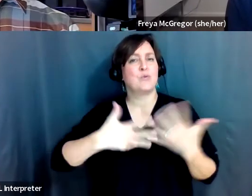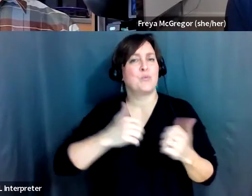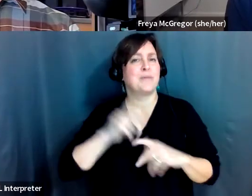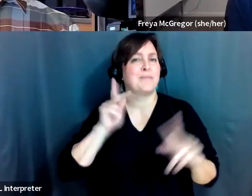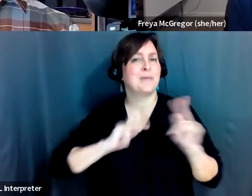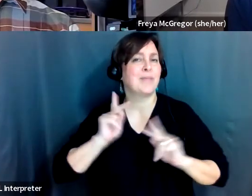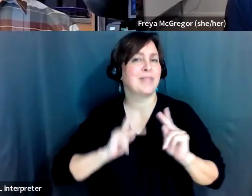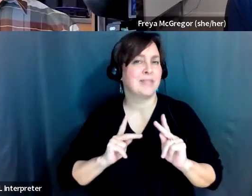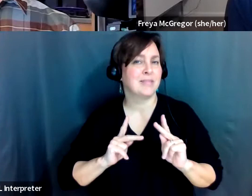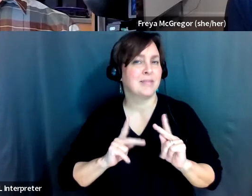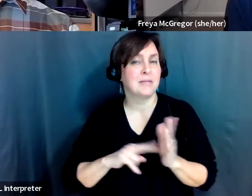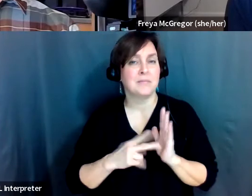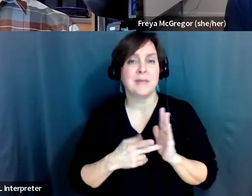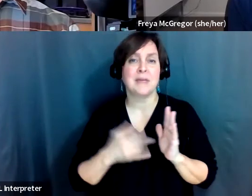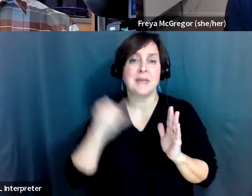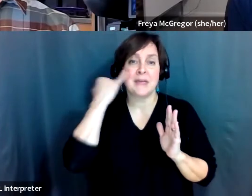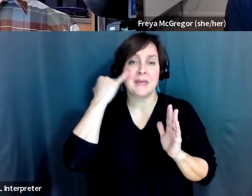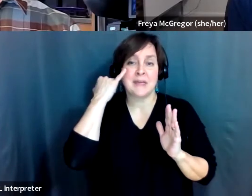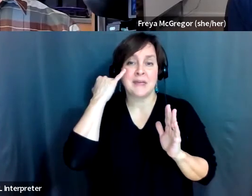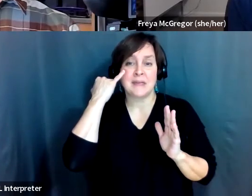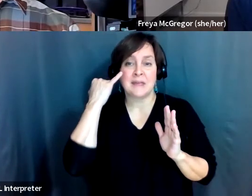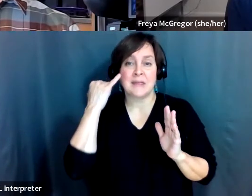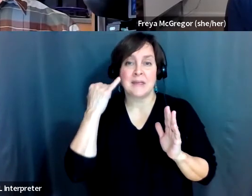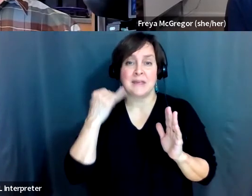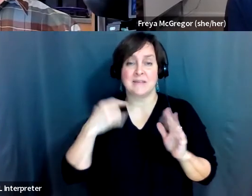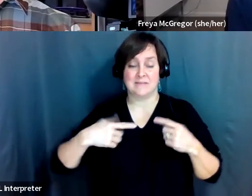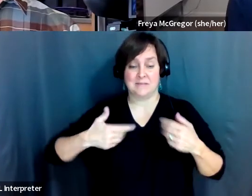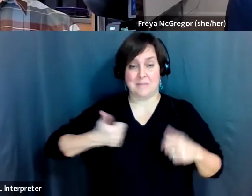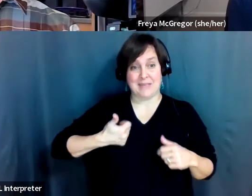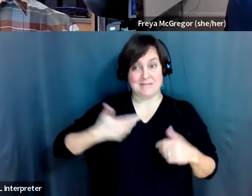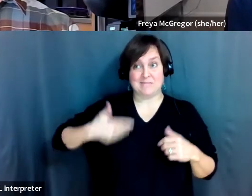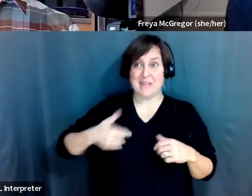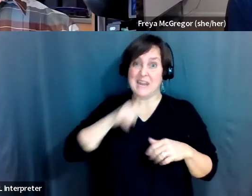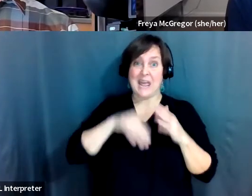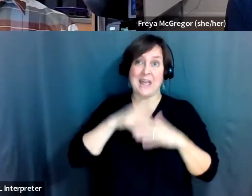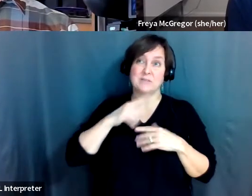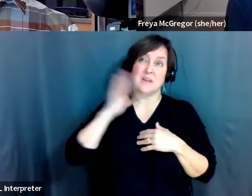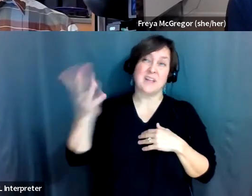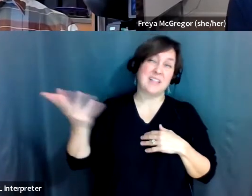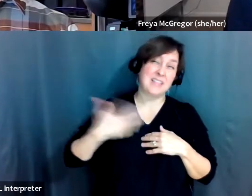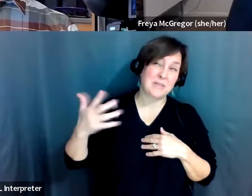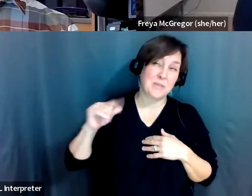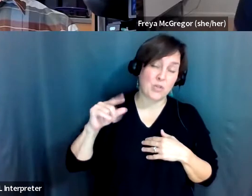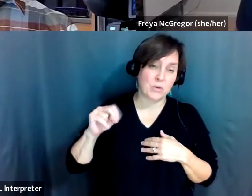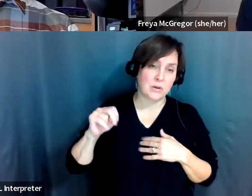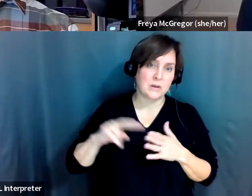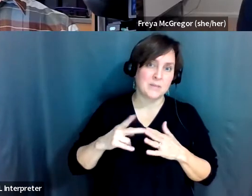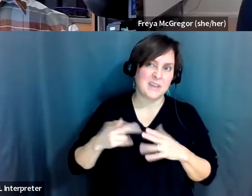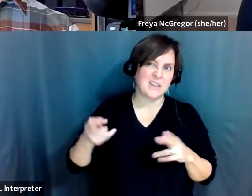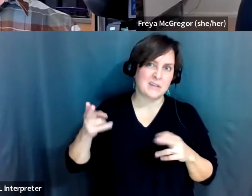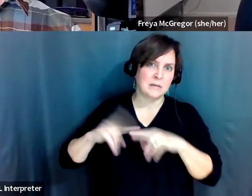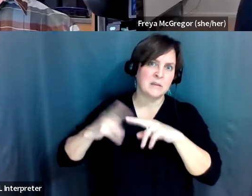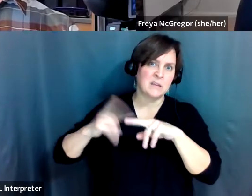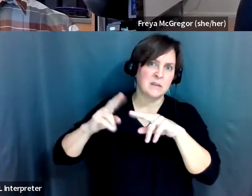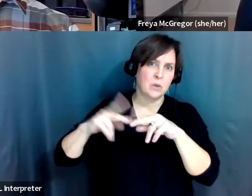if you're not comfortable just saying, you know, leave me alone, it becomes, it can be, it can be, you know,